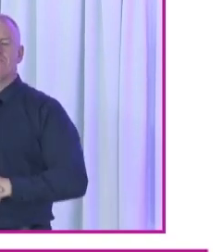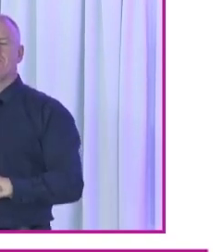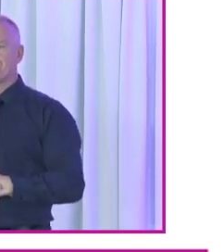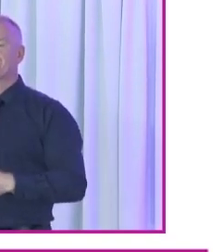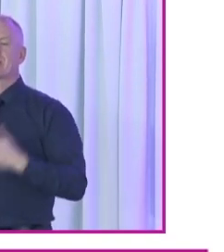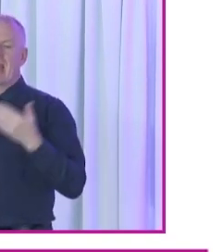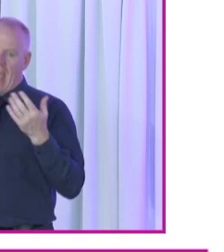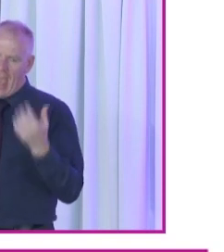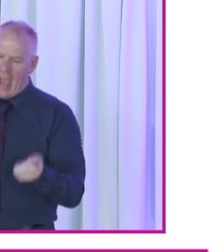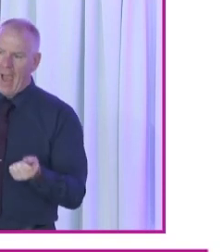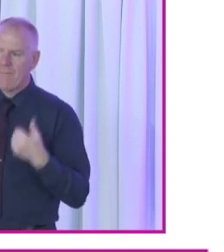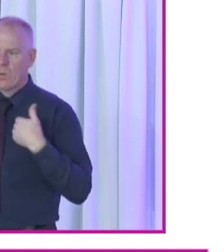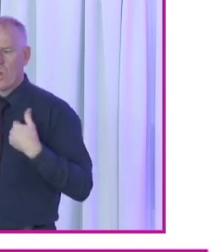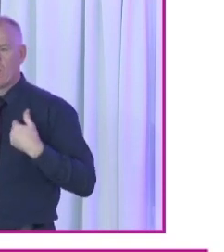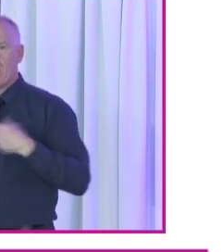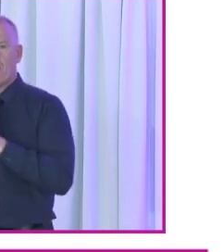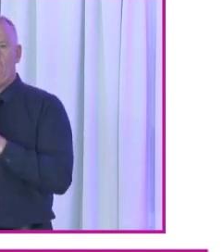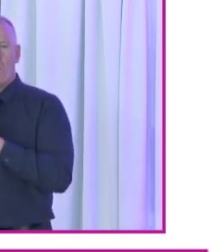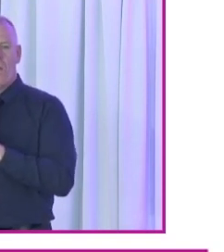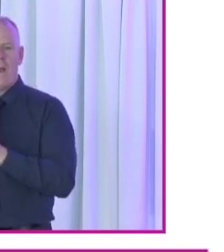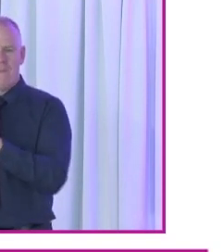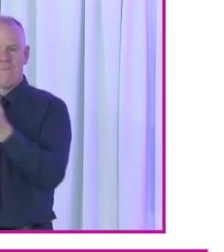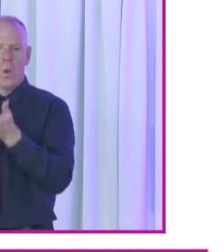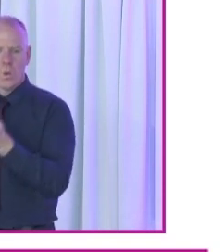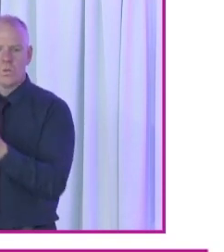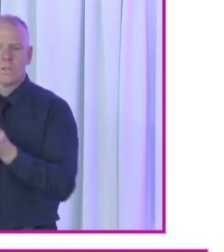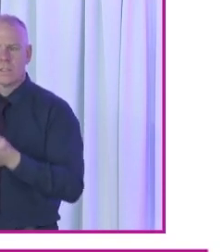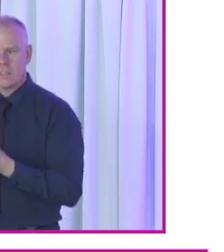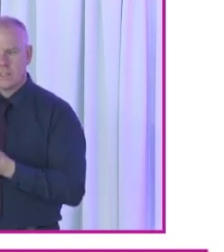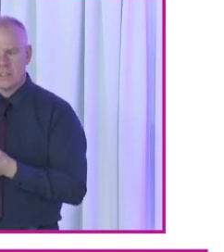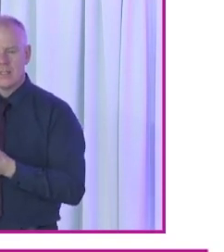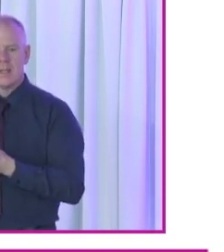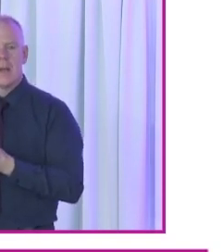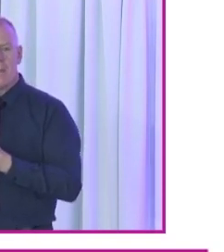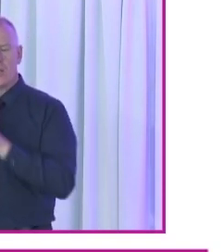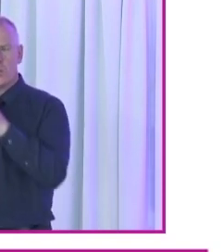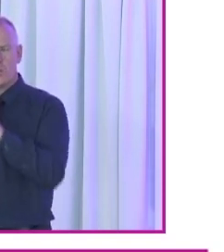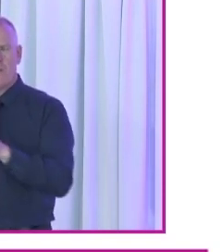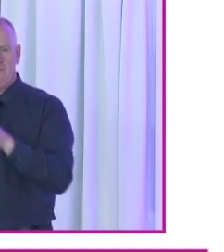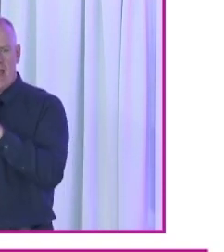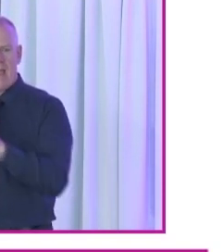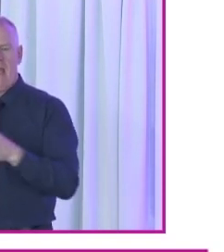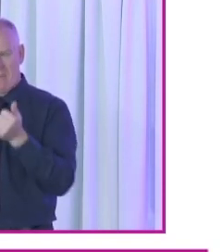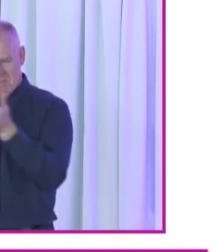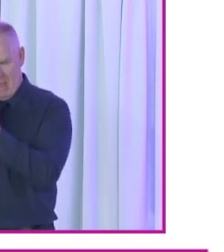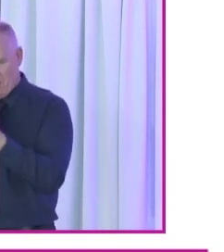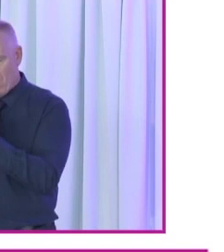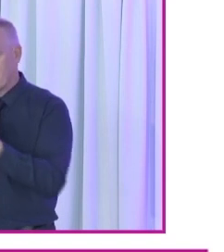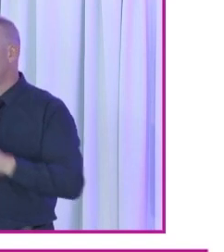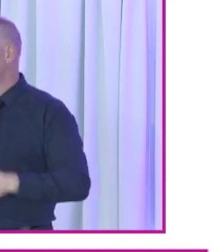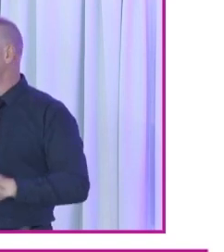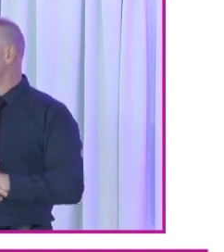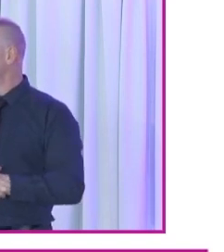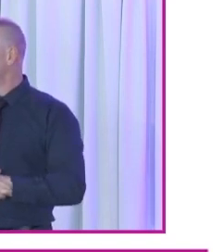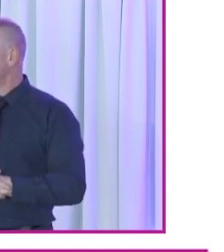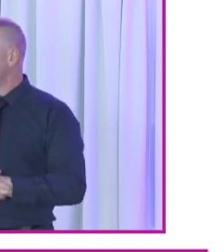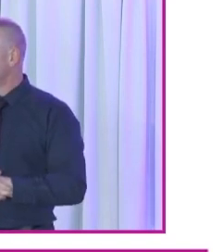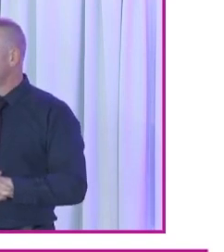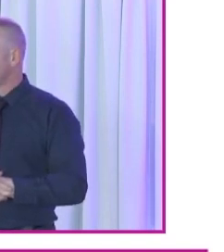that there is still that amount of disabled voters who completed the survey faced those kind of barriers. Next slide please.